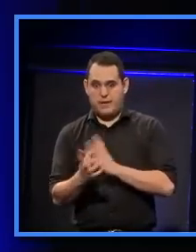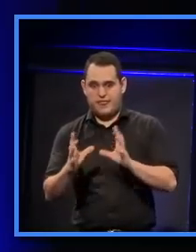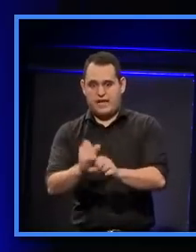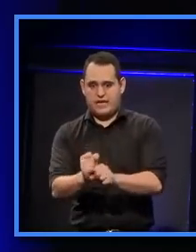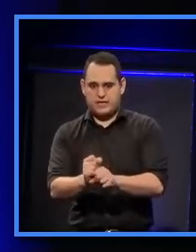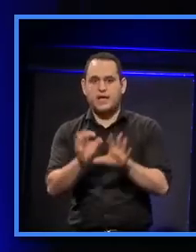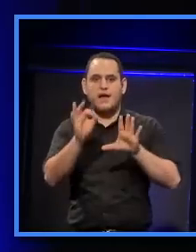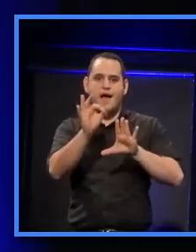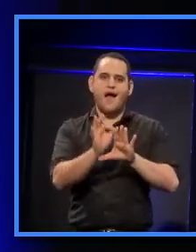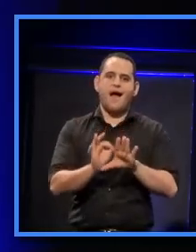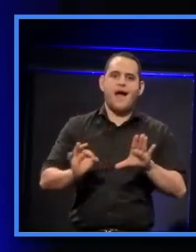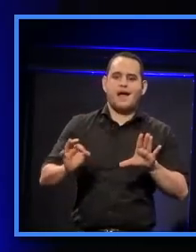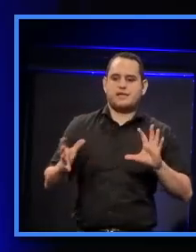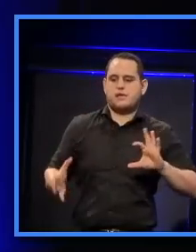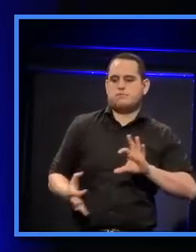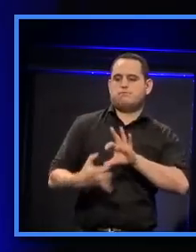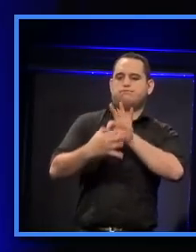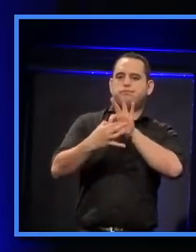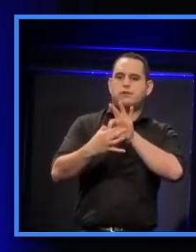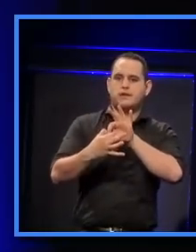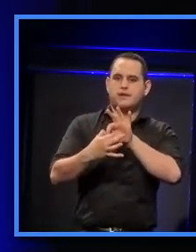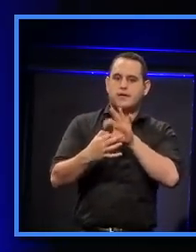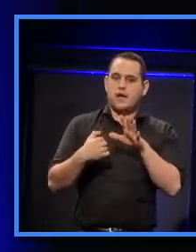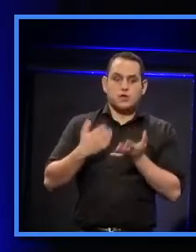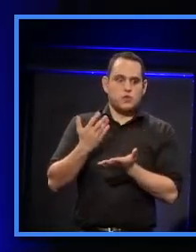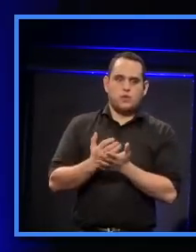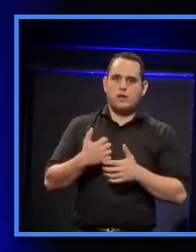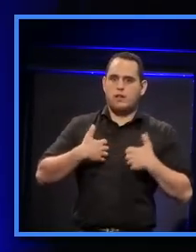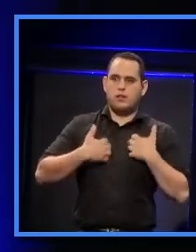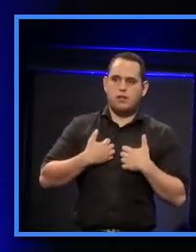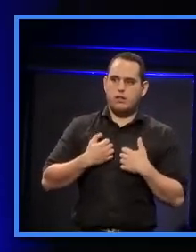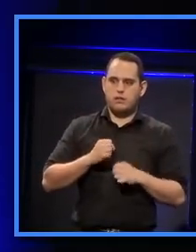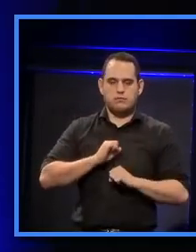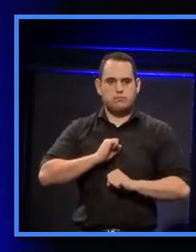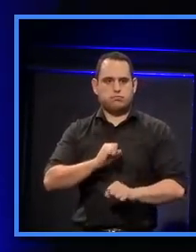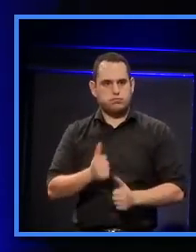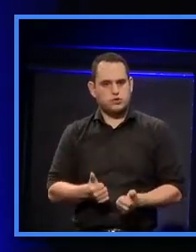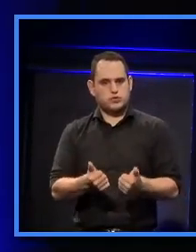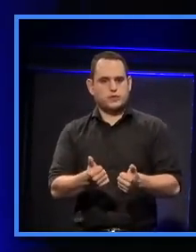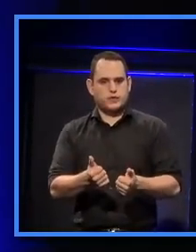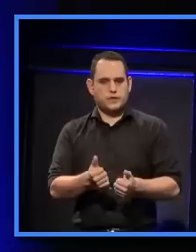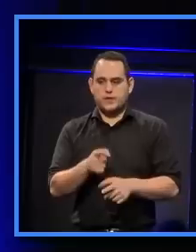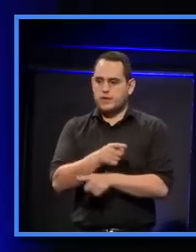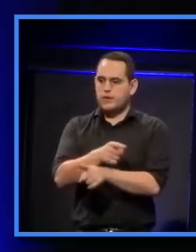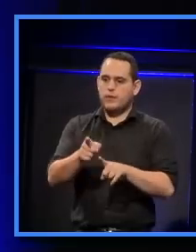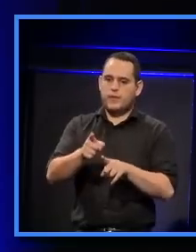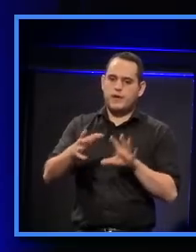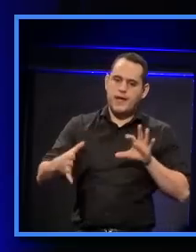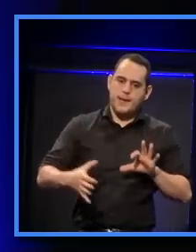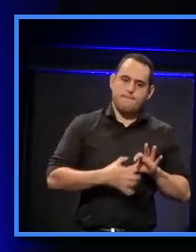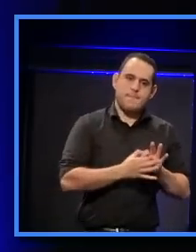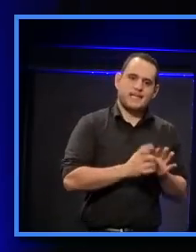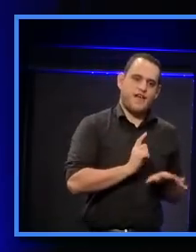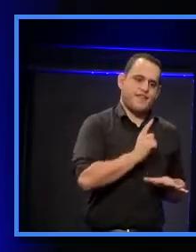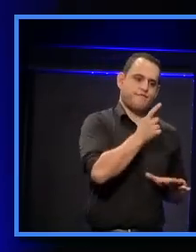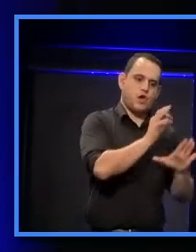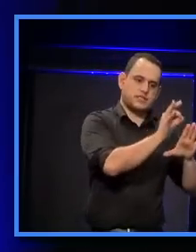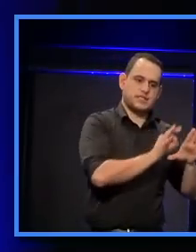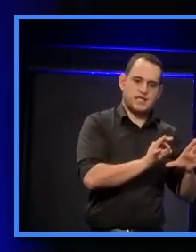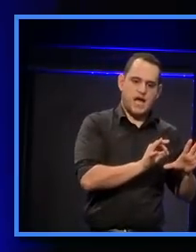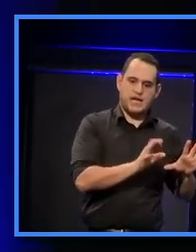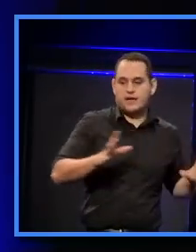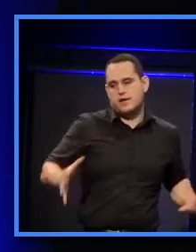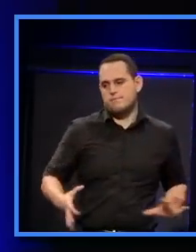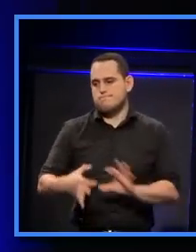the architecture, and one of the things I've been really impressed with, it's been true to the original concept, those sketches, and true to the competition